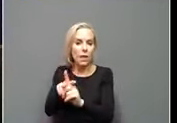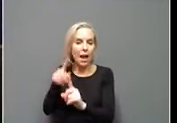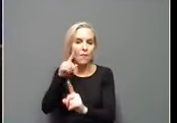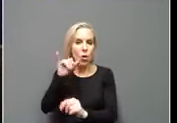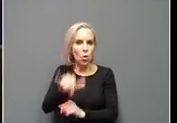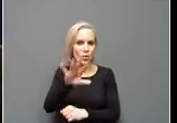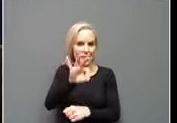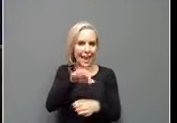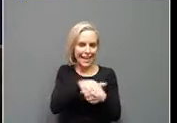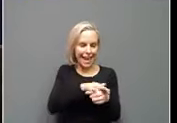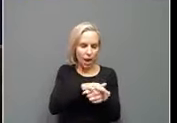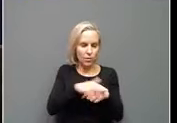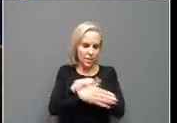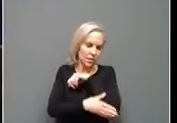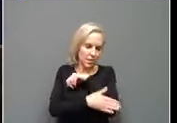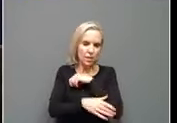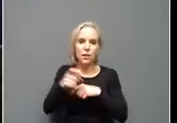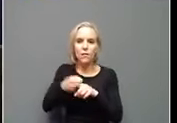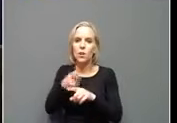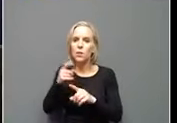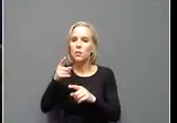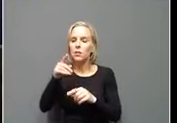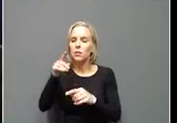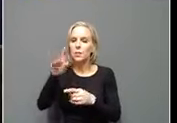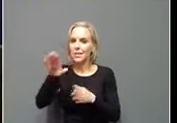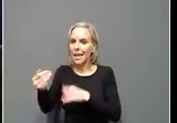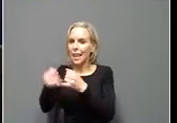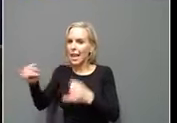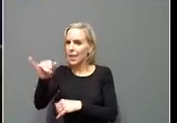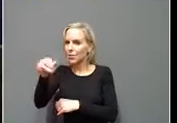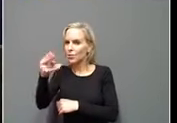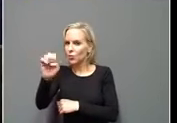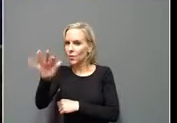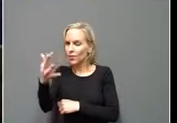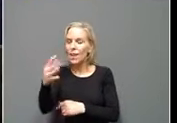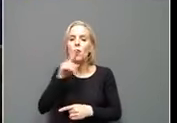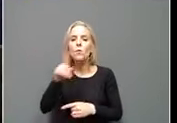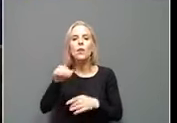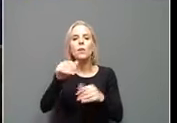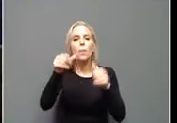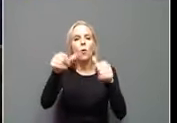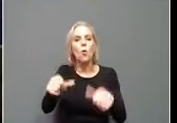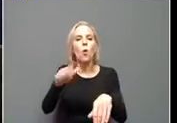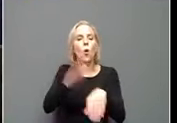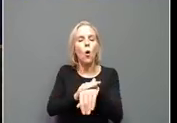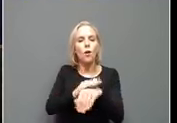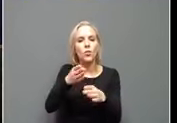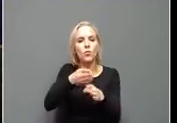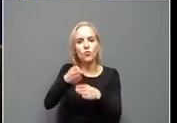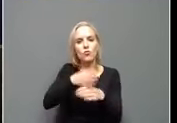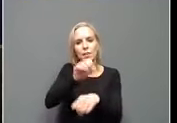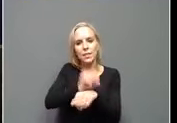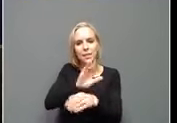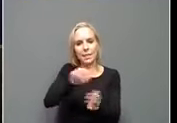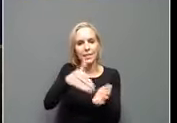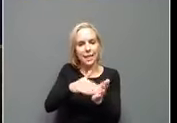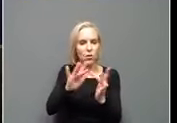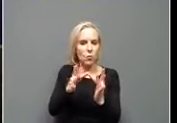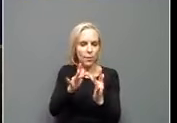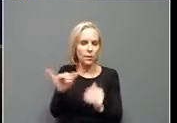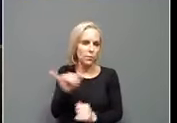June 5th, and this information will also be posted on the Career Center website and will also be put out in a few press releases.